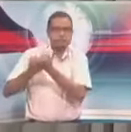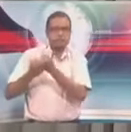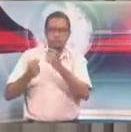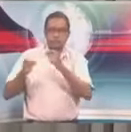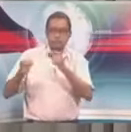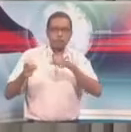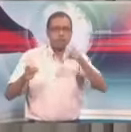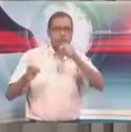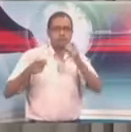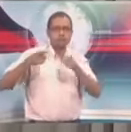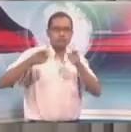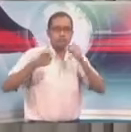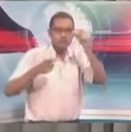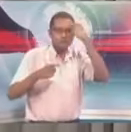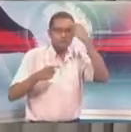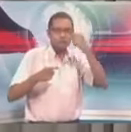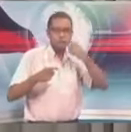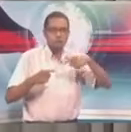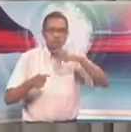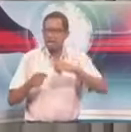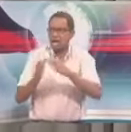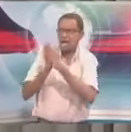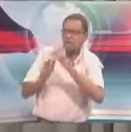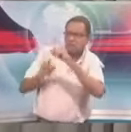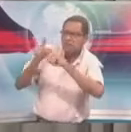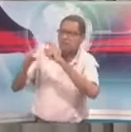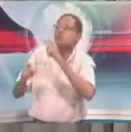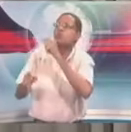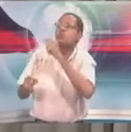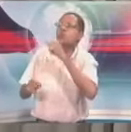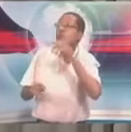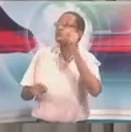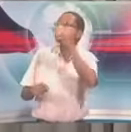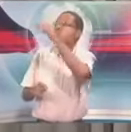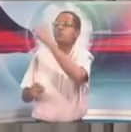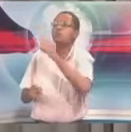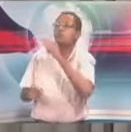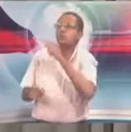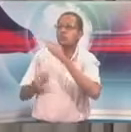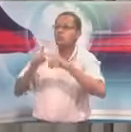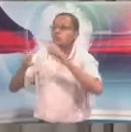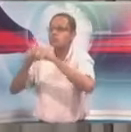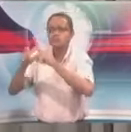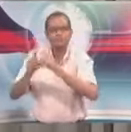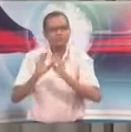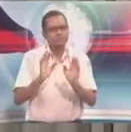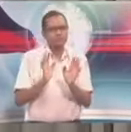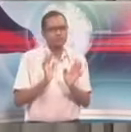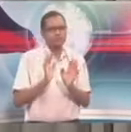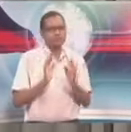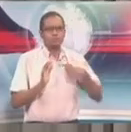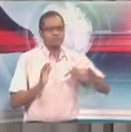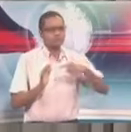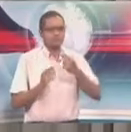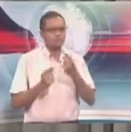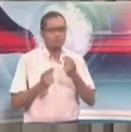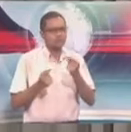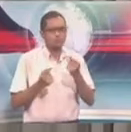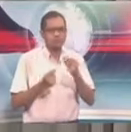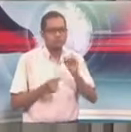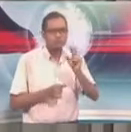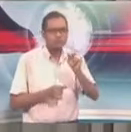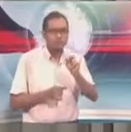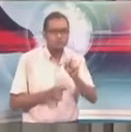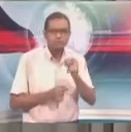So this whole creation of this whole smokescreen, I completely debunk here today. I completely say there is no